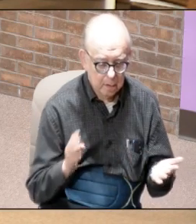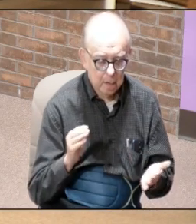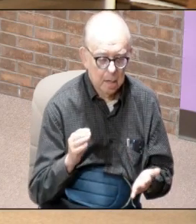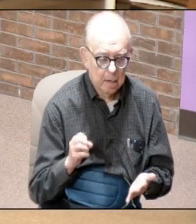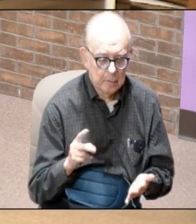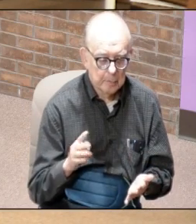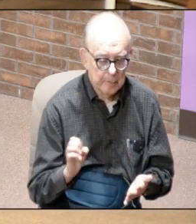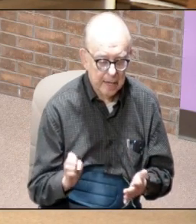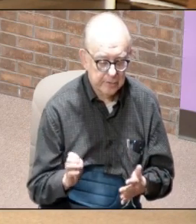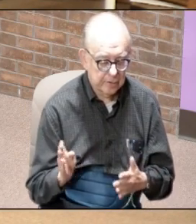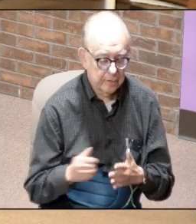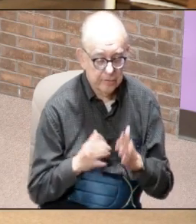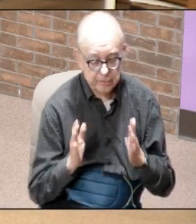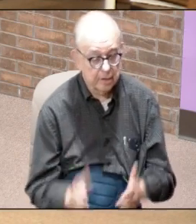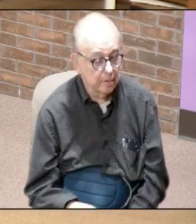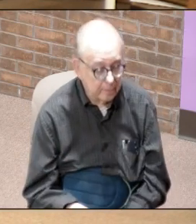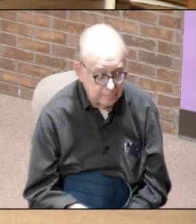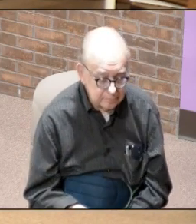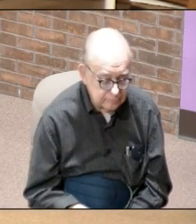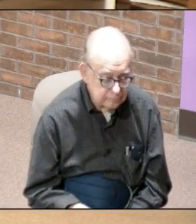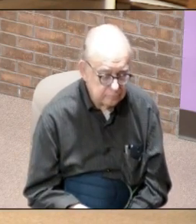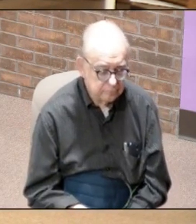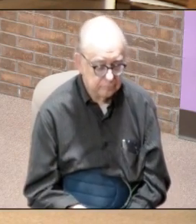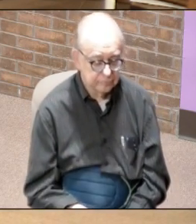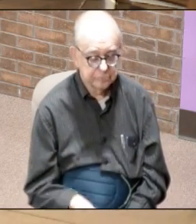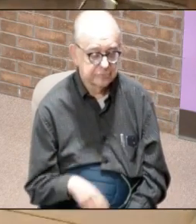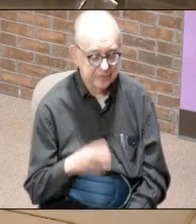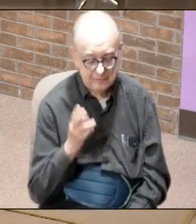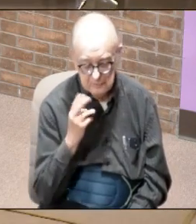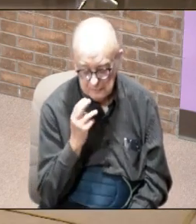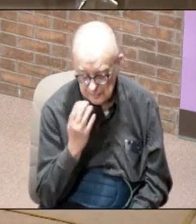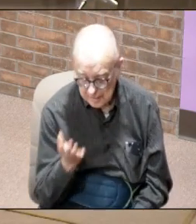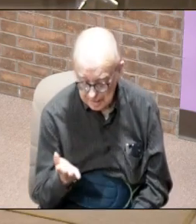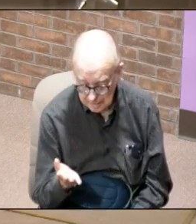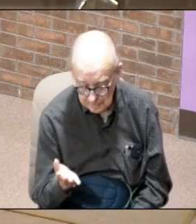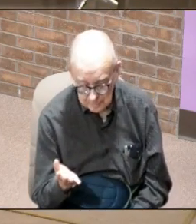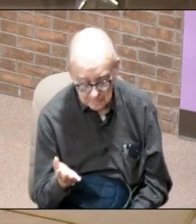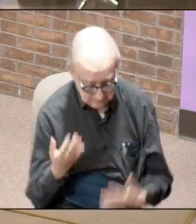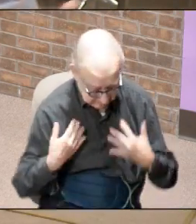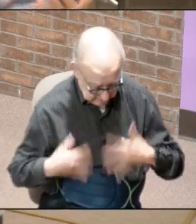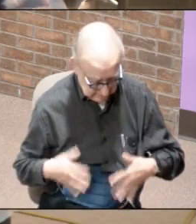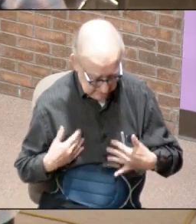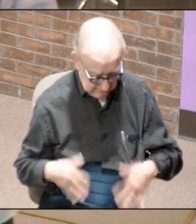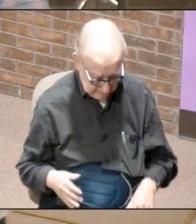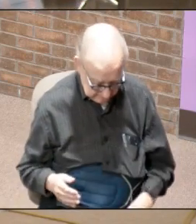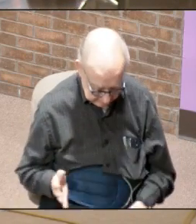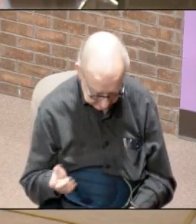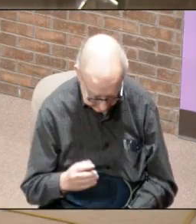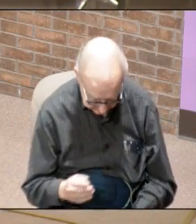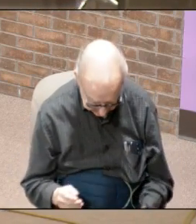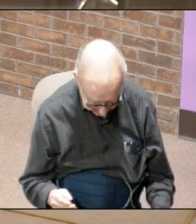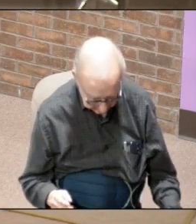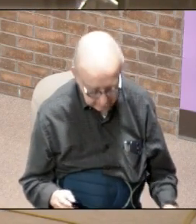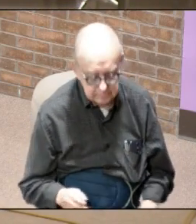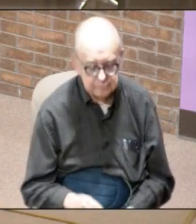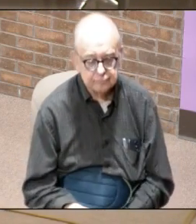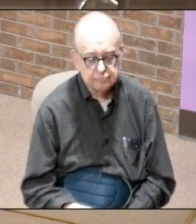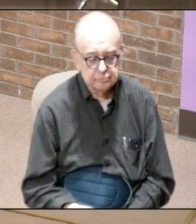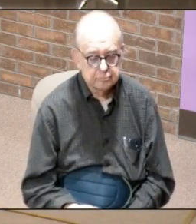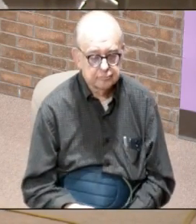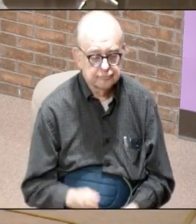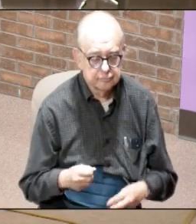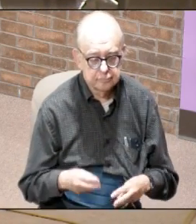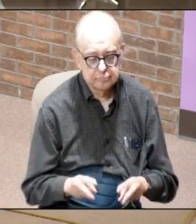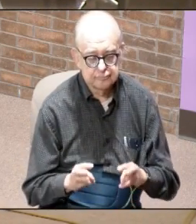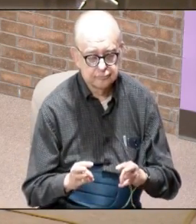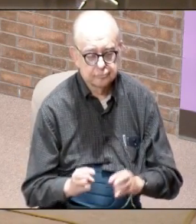singer you know which is kind of hilarious and the costumes and everything that they come out to sing and and stuff but